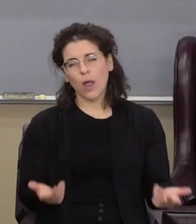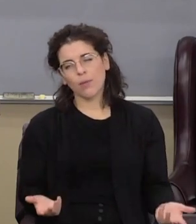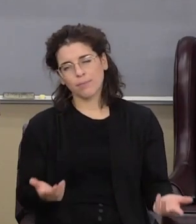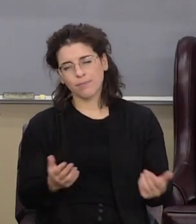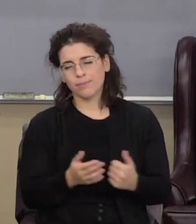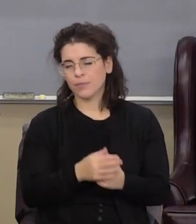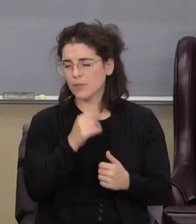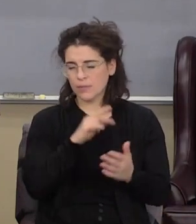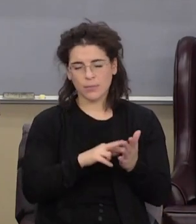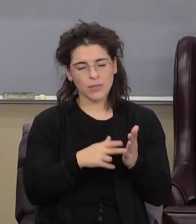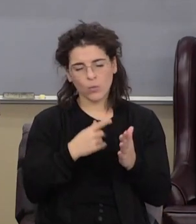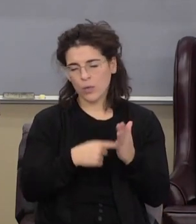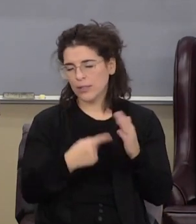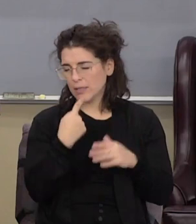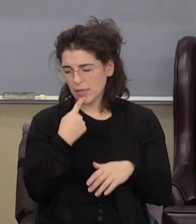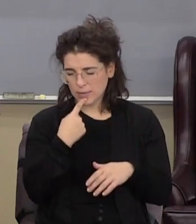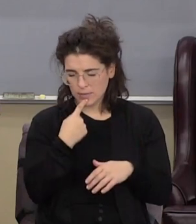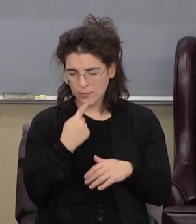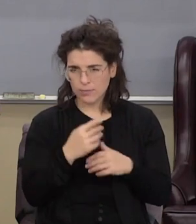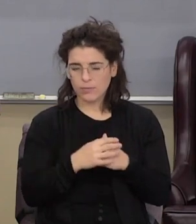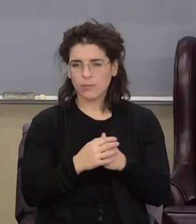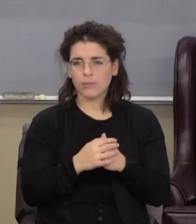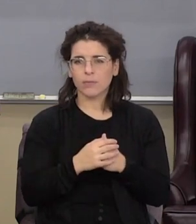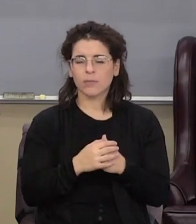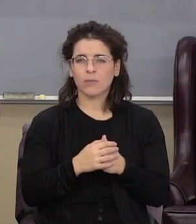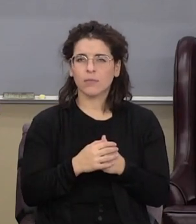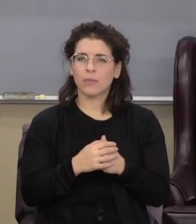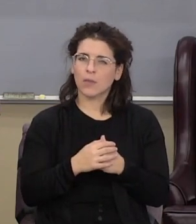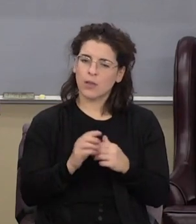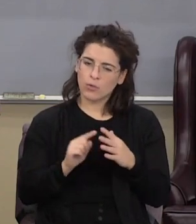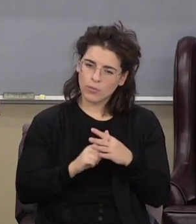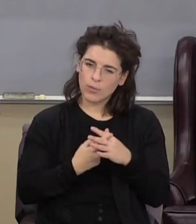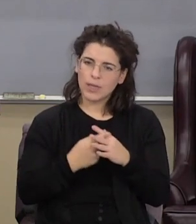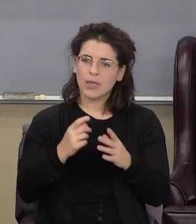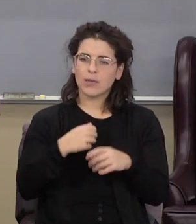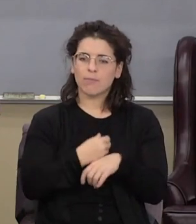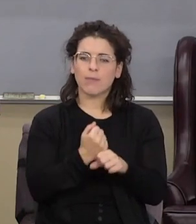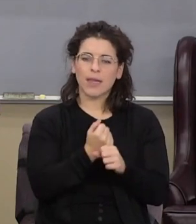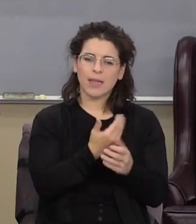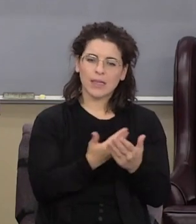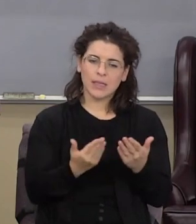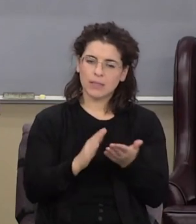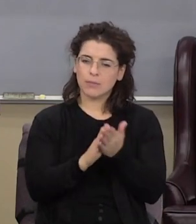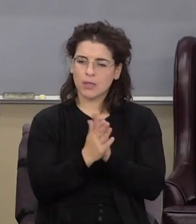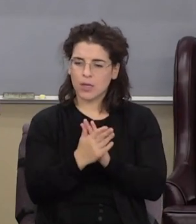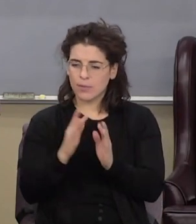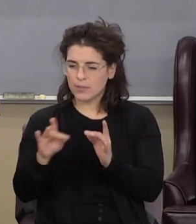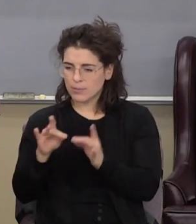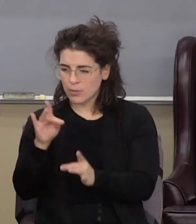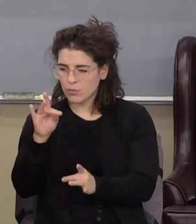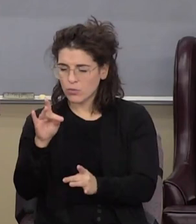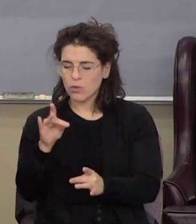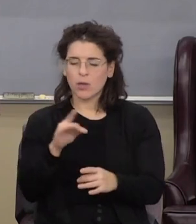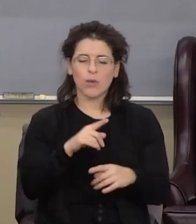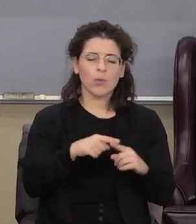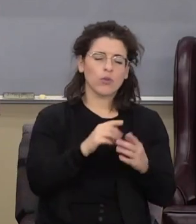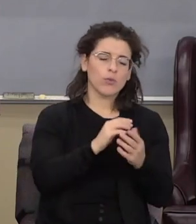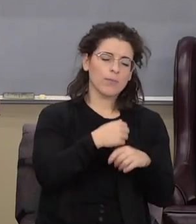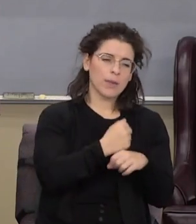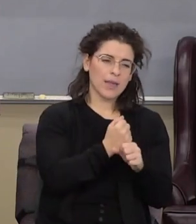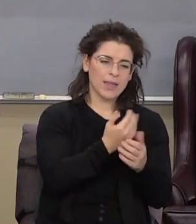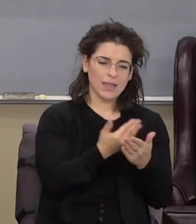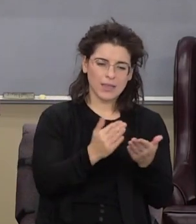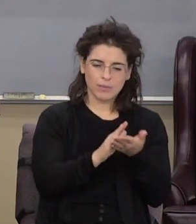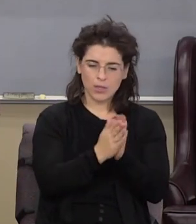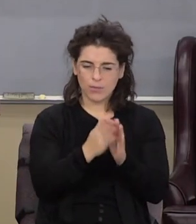it doesn't really mean what it says. And you begin to tell, you begin to spiritualize things. And when you spiritualize things, you know